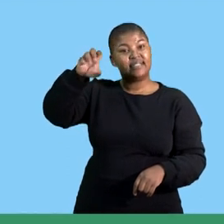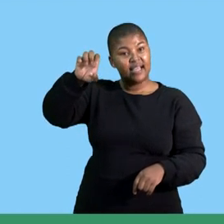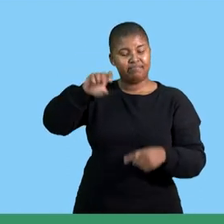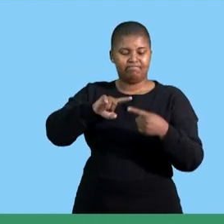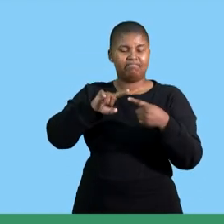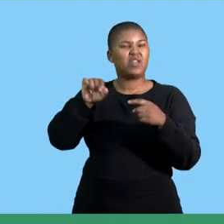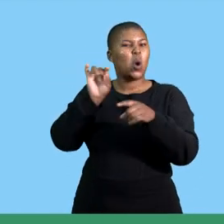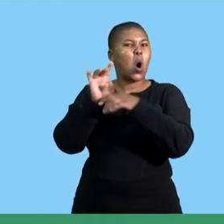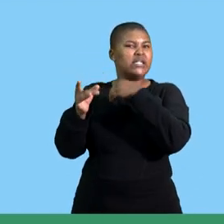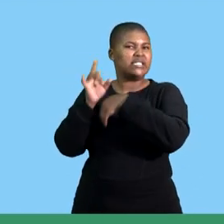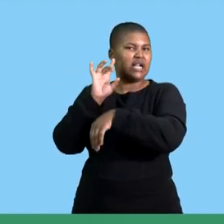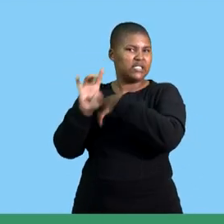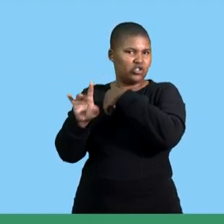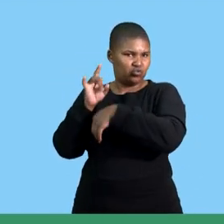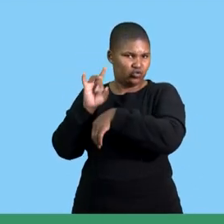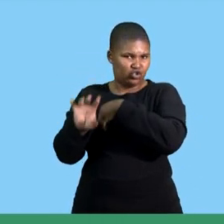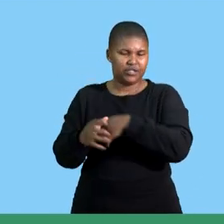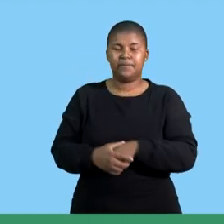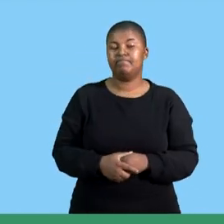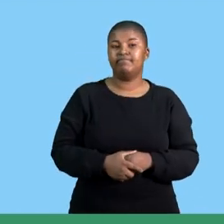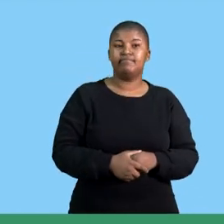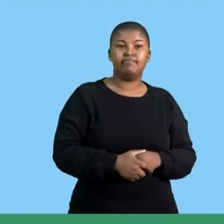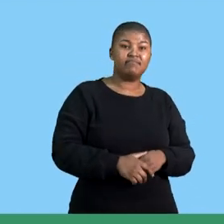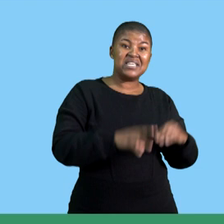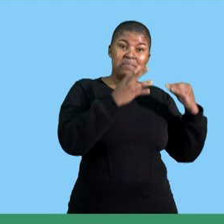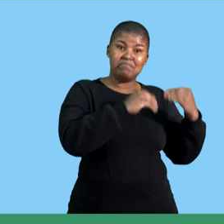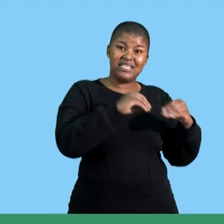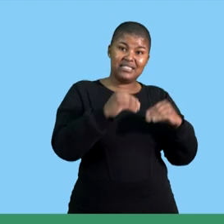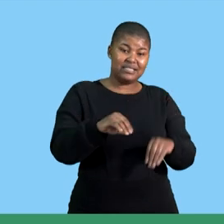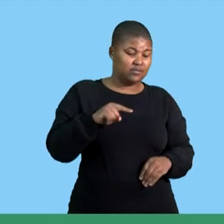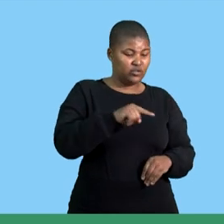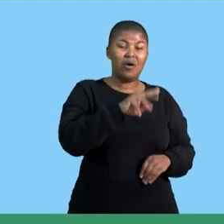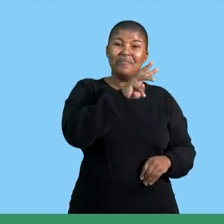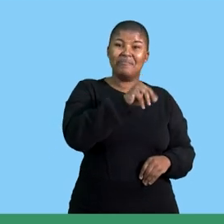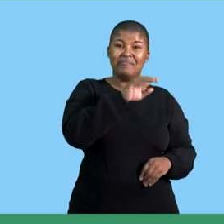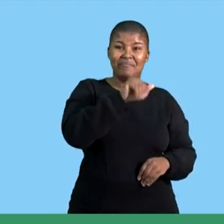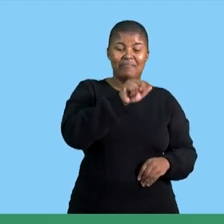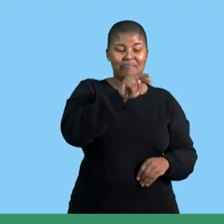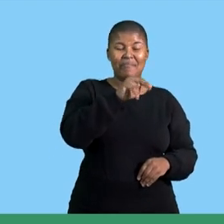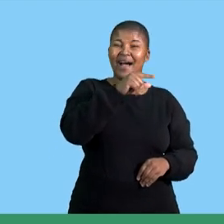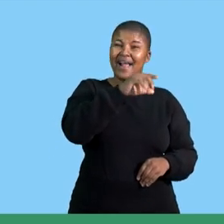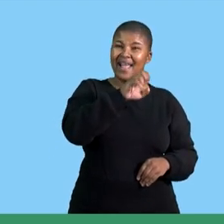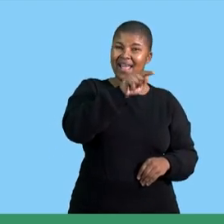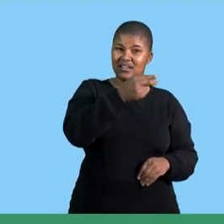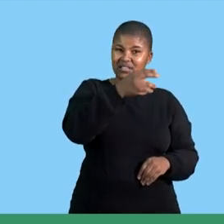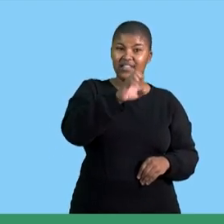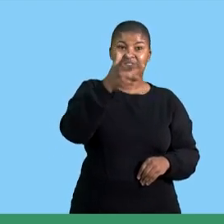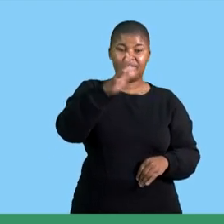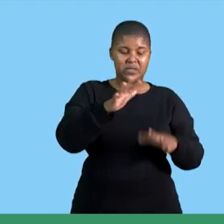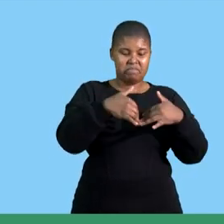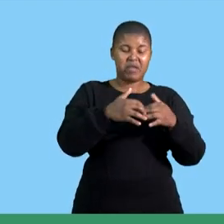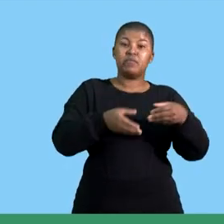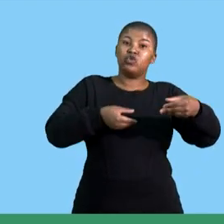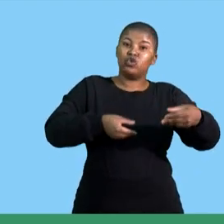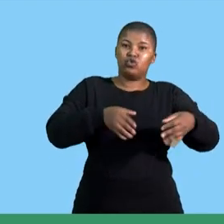they wrote a document that describes the nature of the business and the business financial